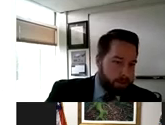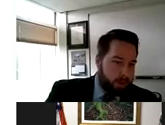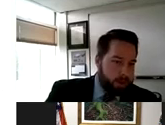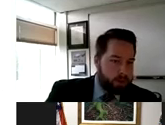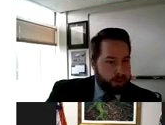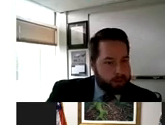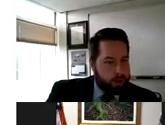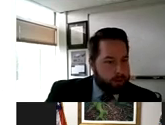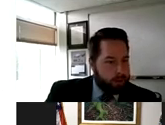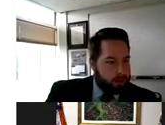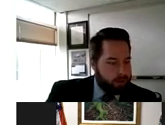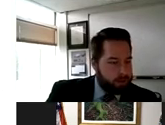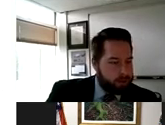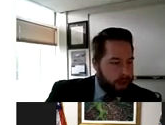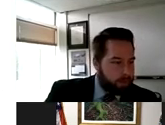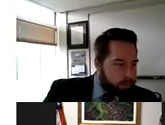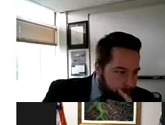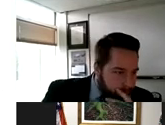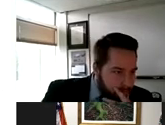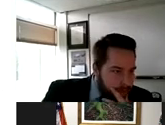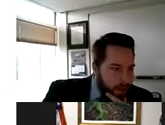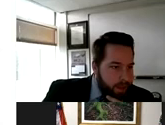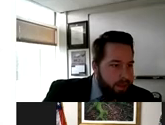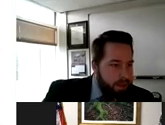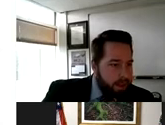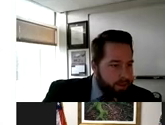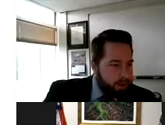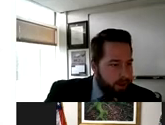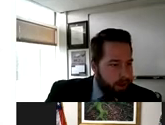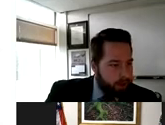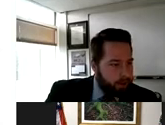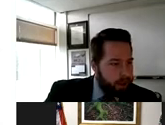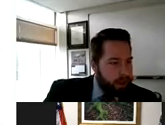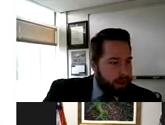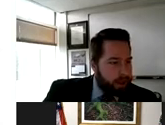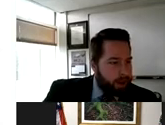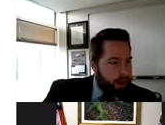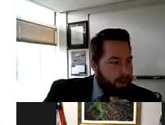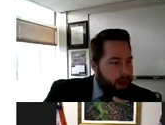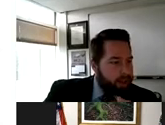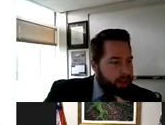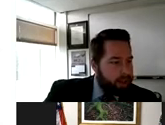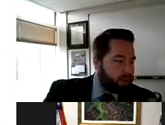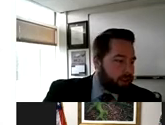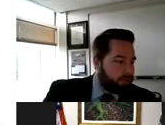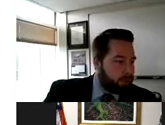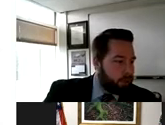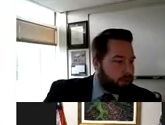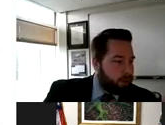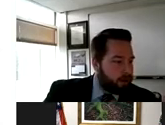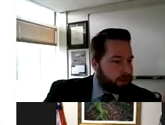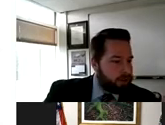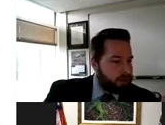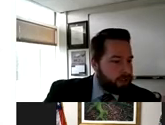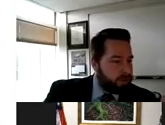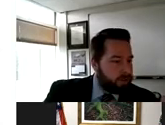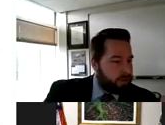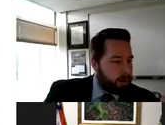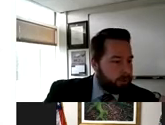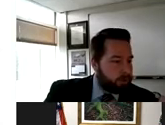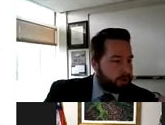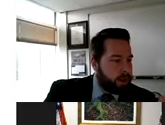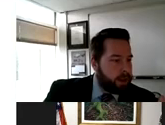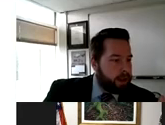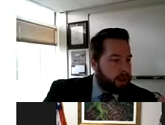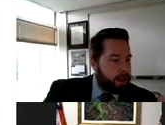is a Bayesian approach. We use credible intervals instead in the testing rate model. Uh, I've highlighted actually for both models, the significant